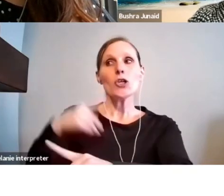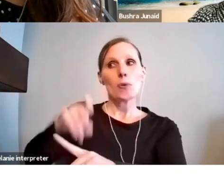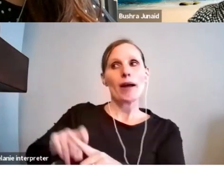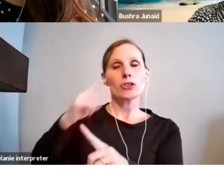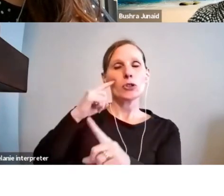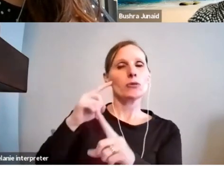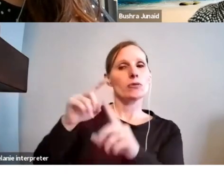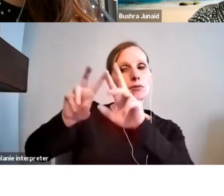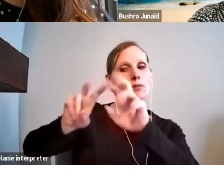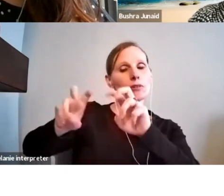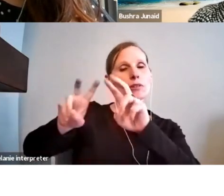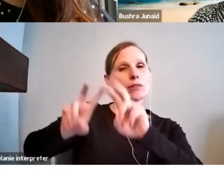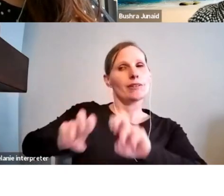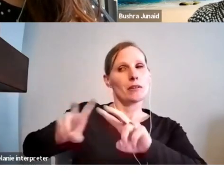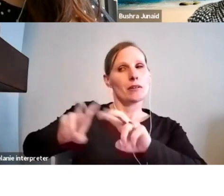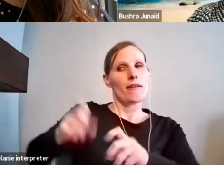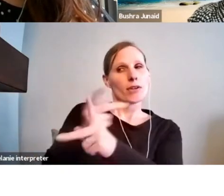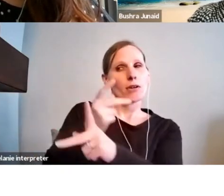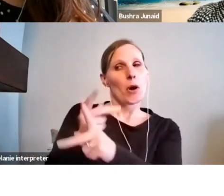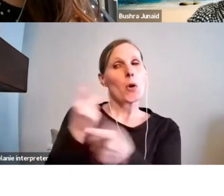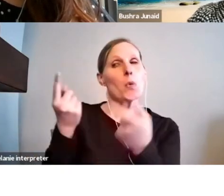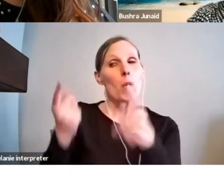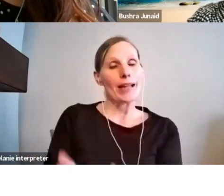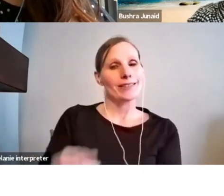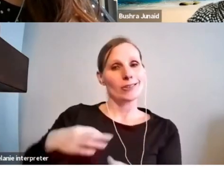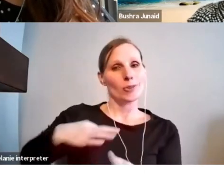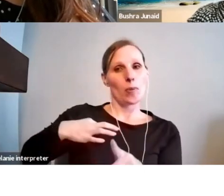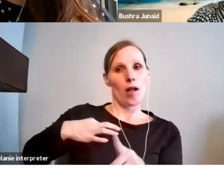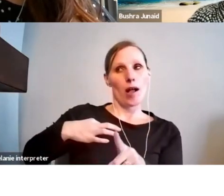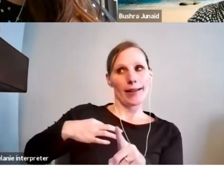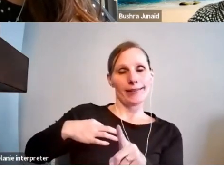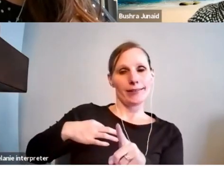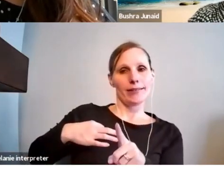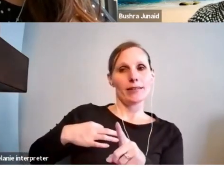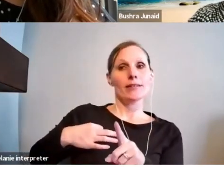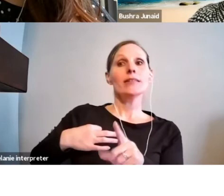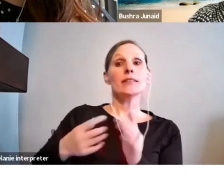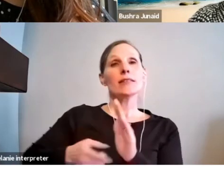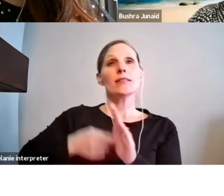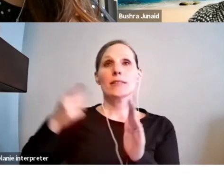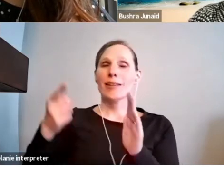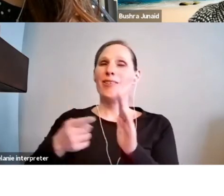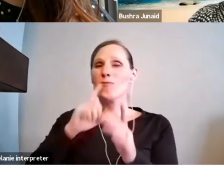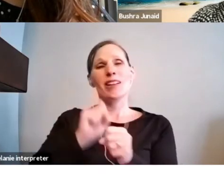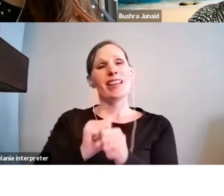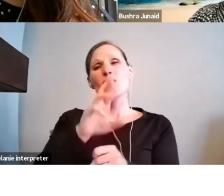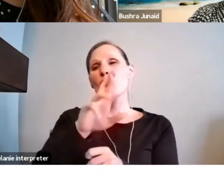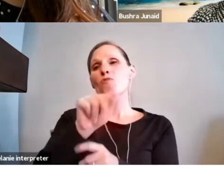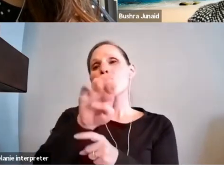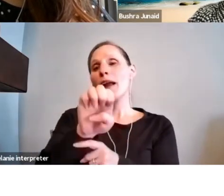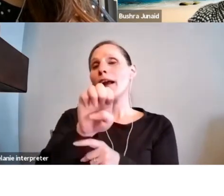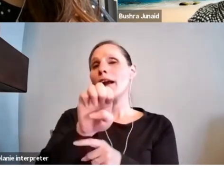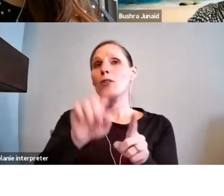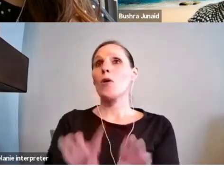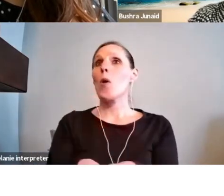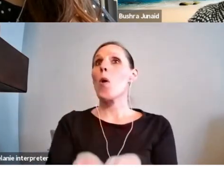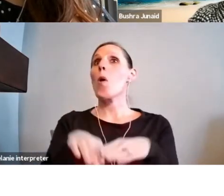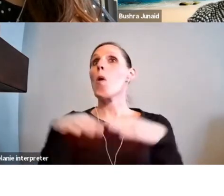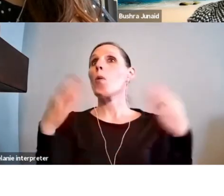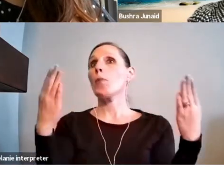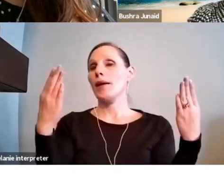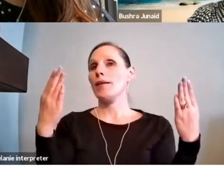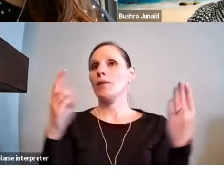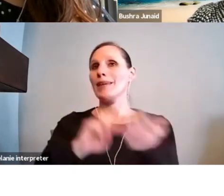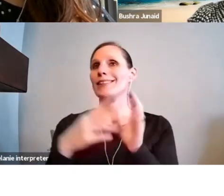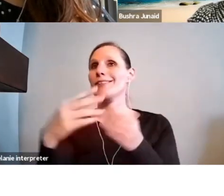know when to submit your application. In rare cases, there are open deadlines where assessment happens every few months.